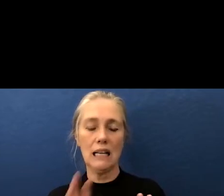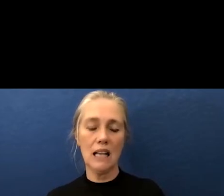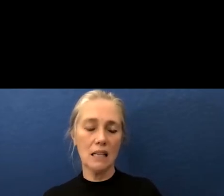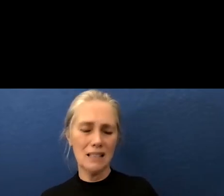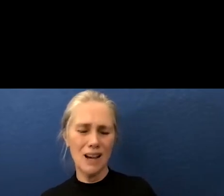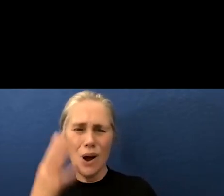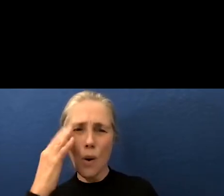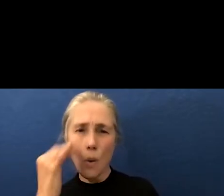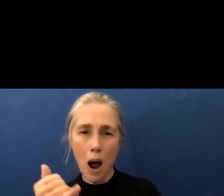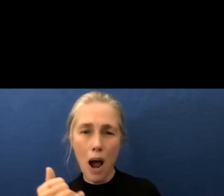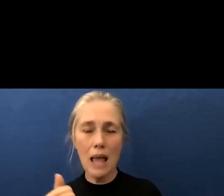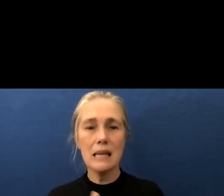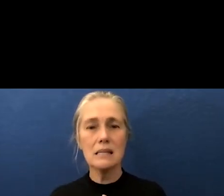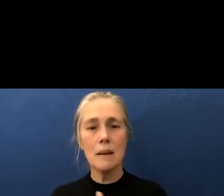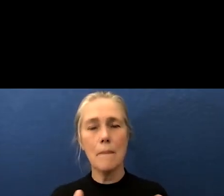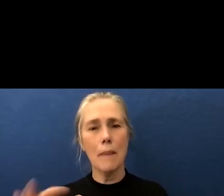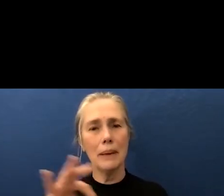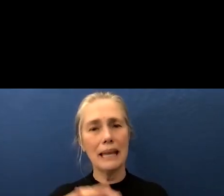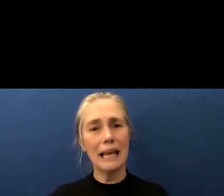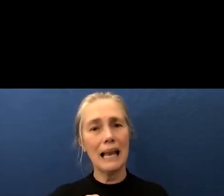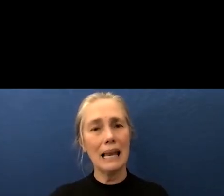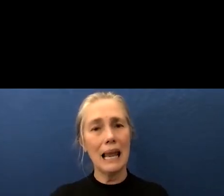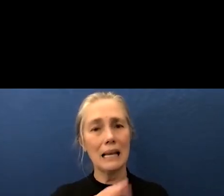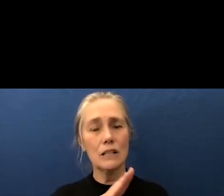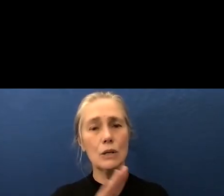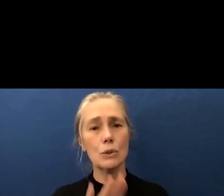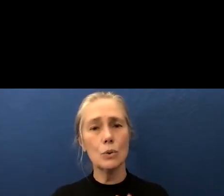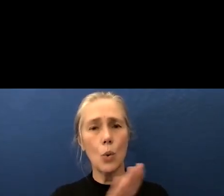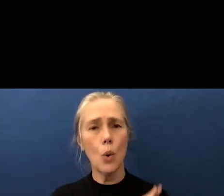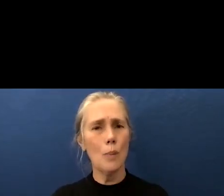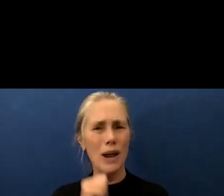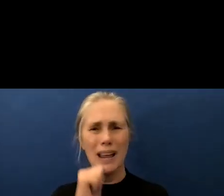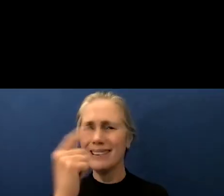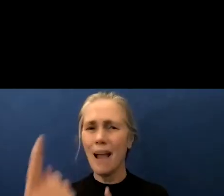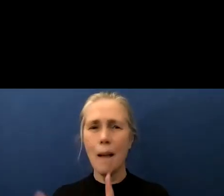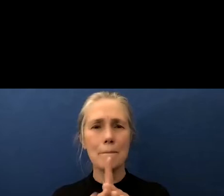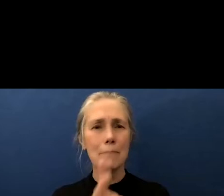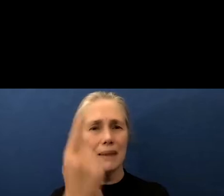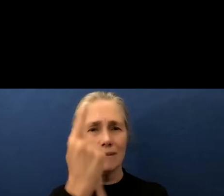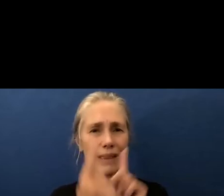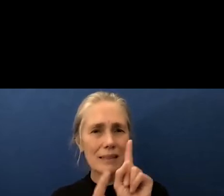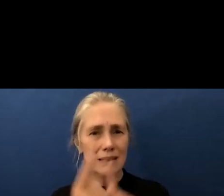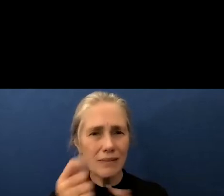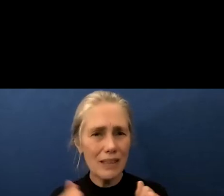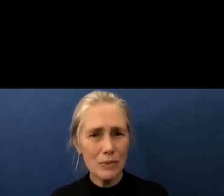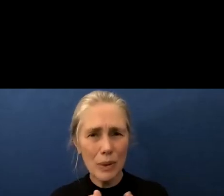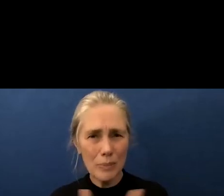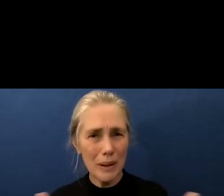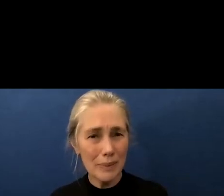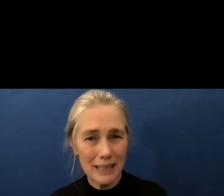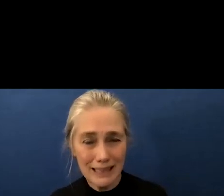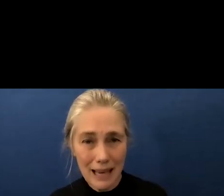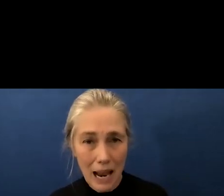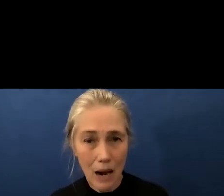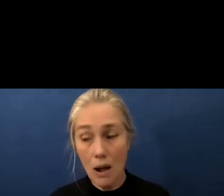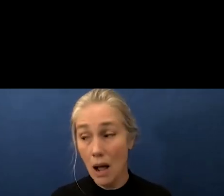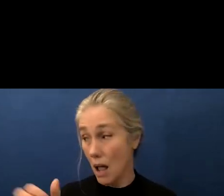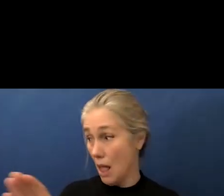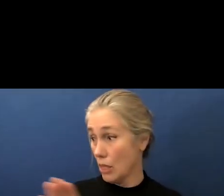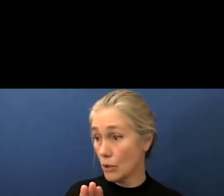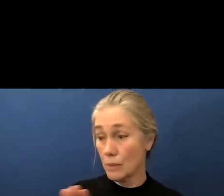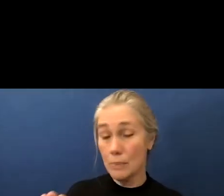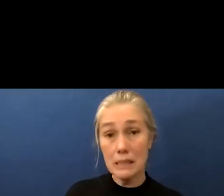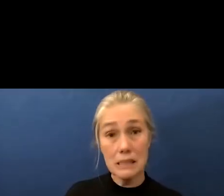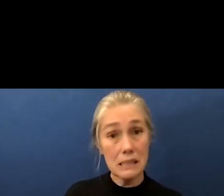publicly elected school board is not in conversation face to face with the public by now but other businesses and organizations